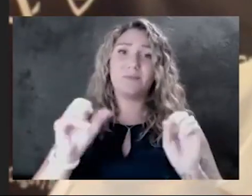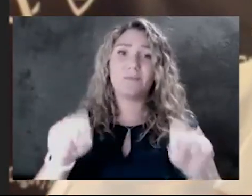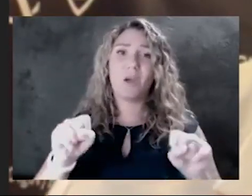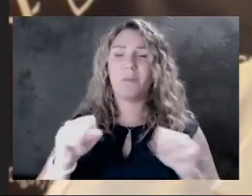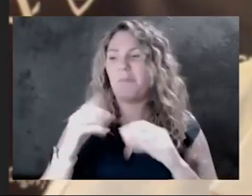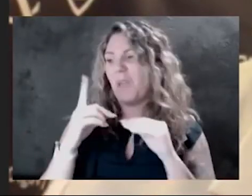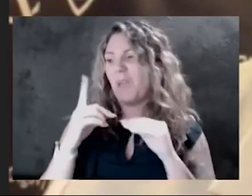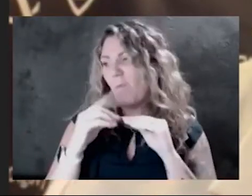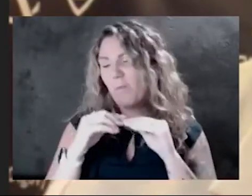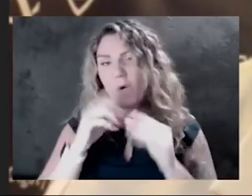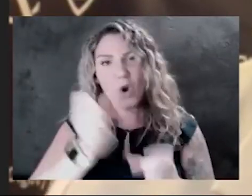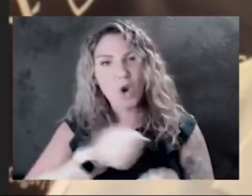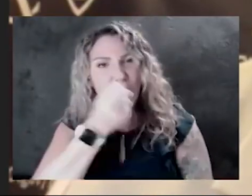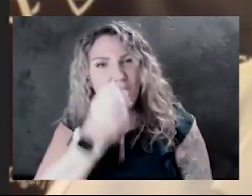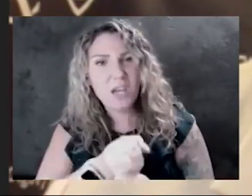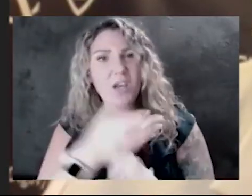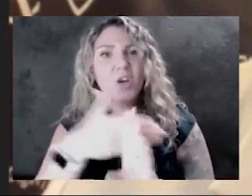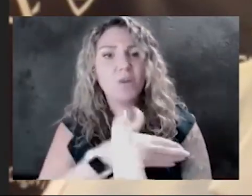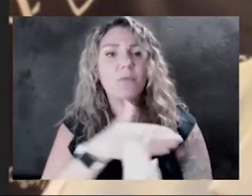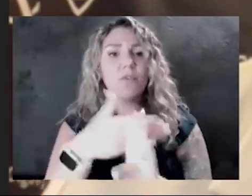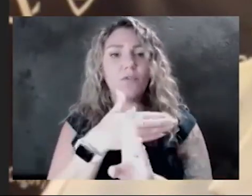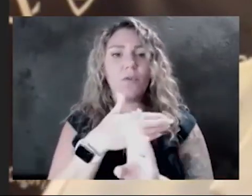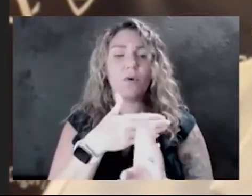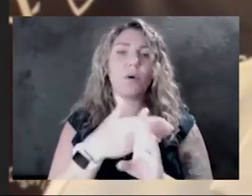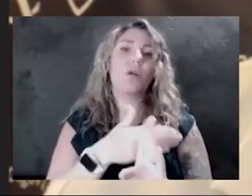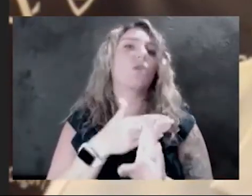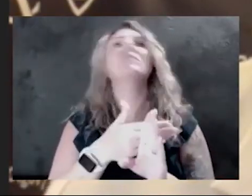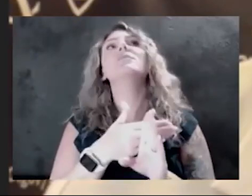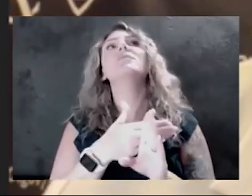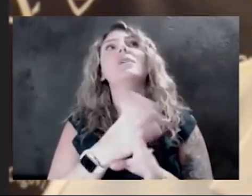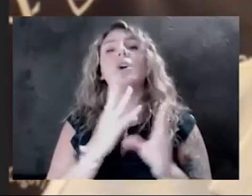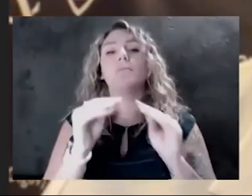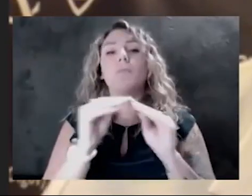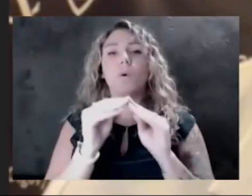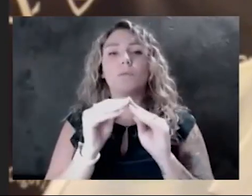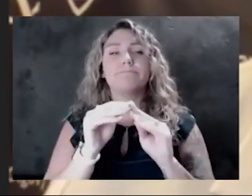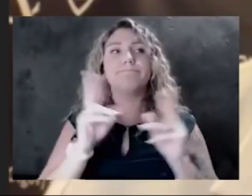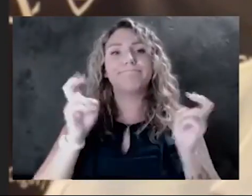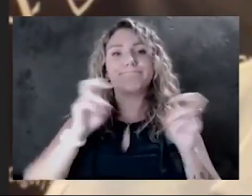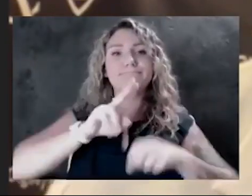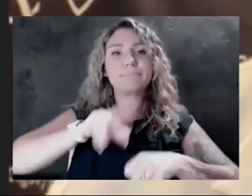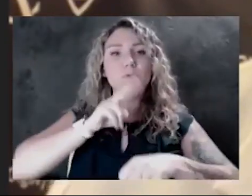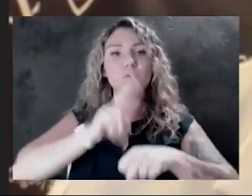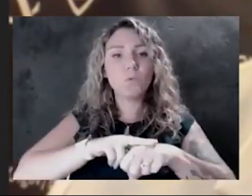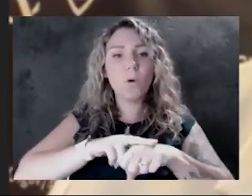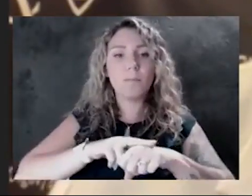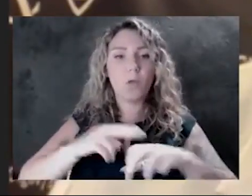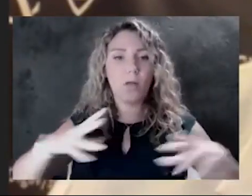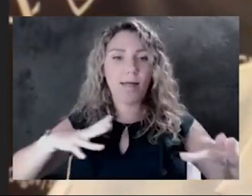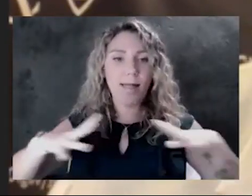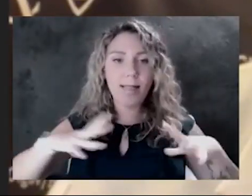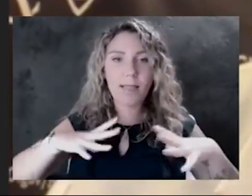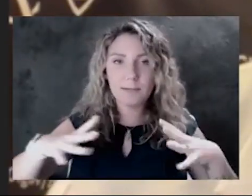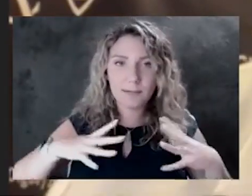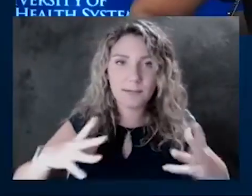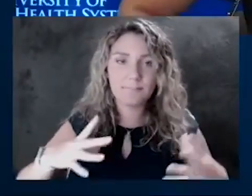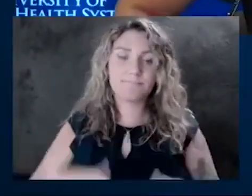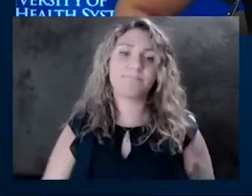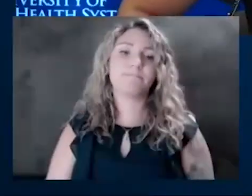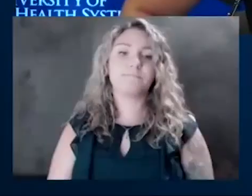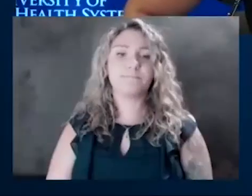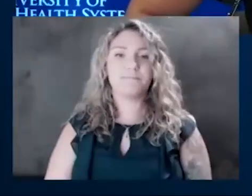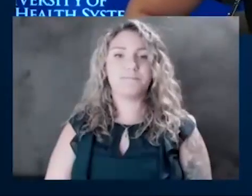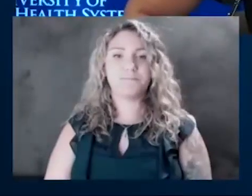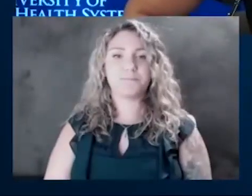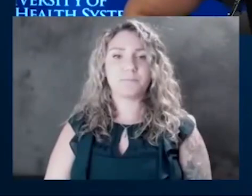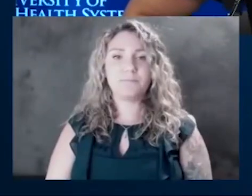year before we can have a relatively more normal holiday season. I think what I hear